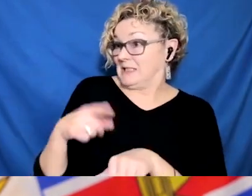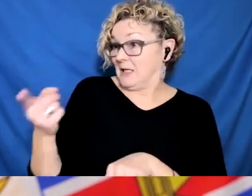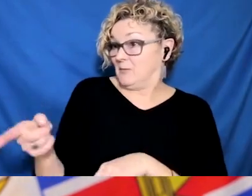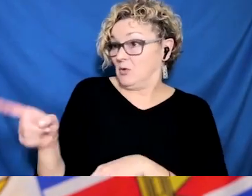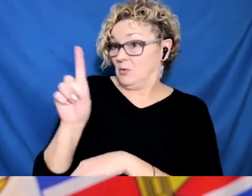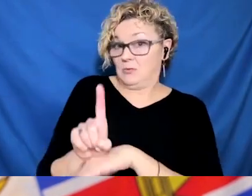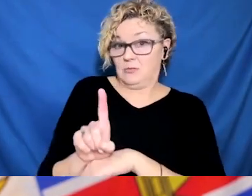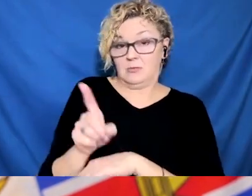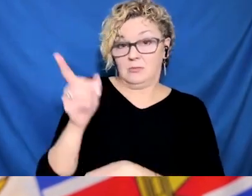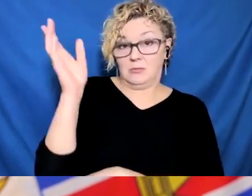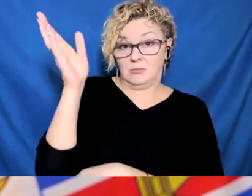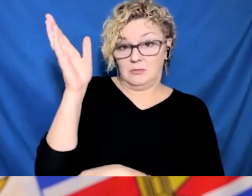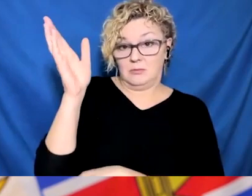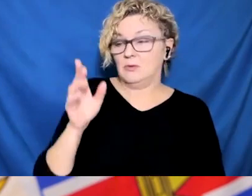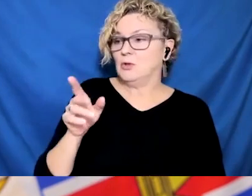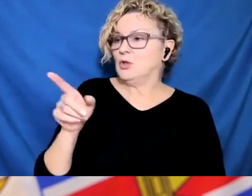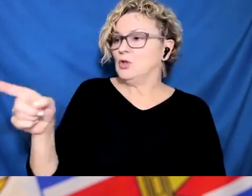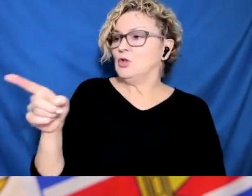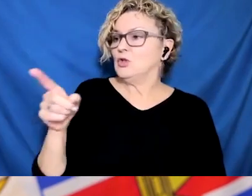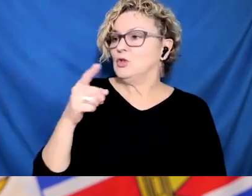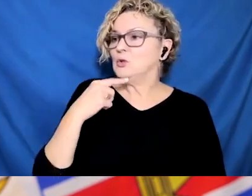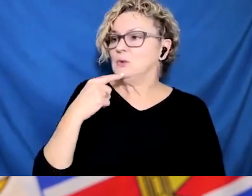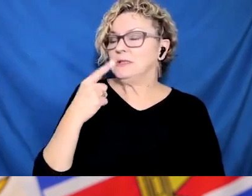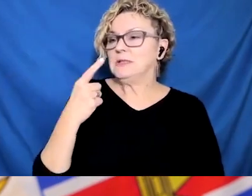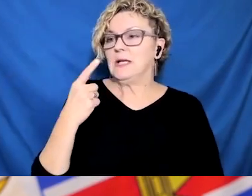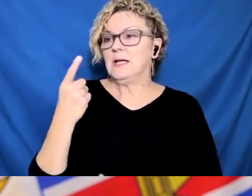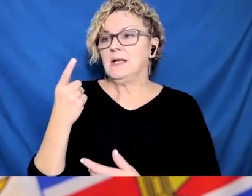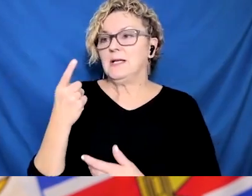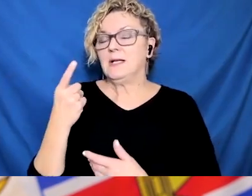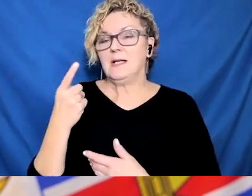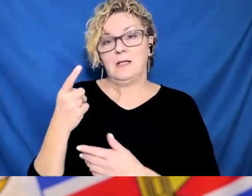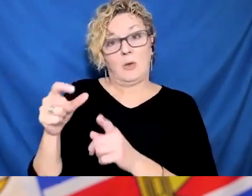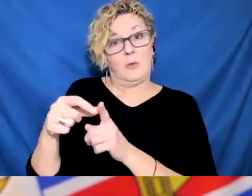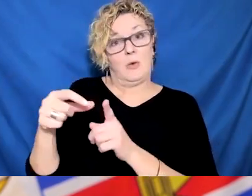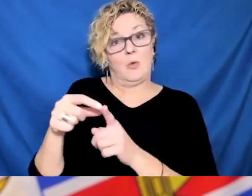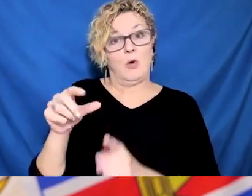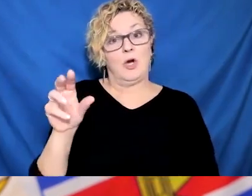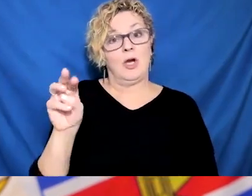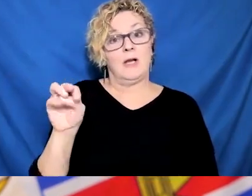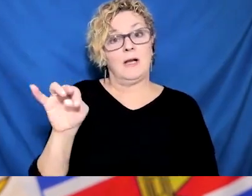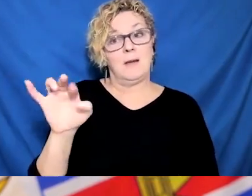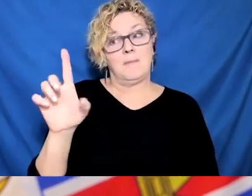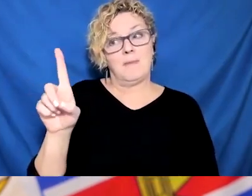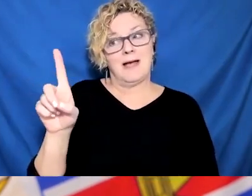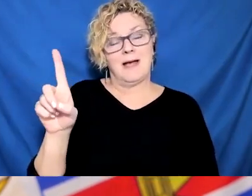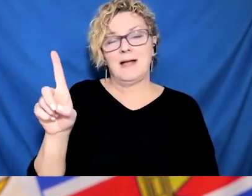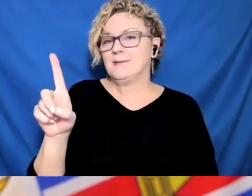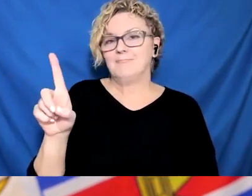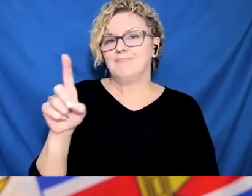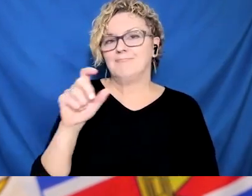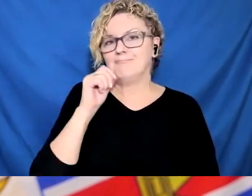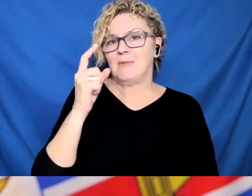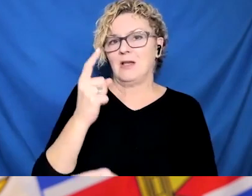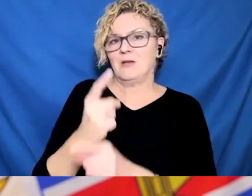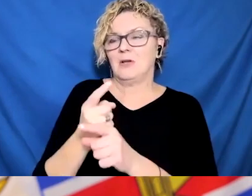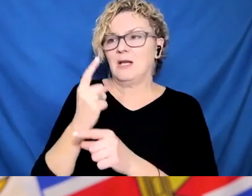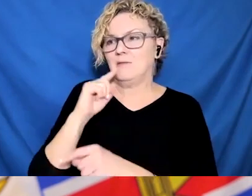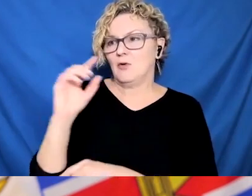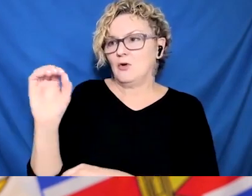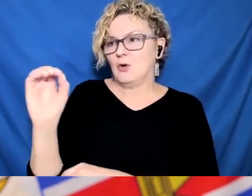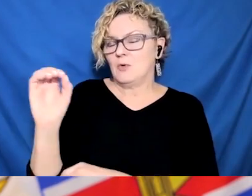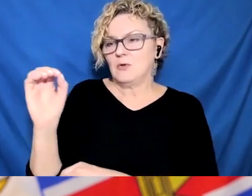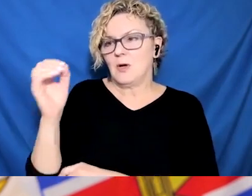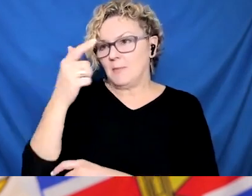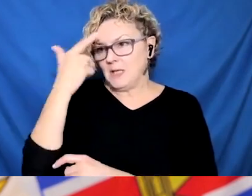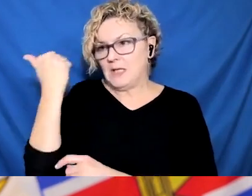if you've had your third dose, younger people, are not having severe enough illness to end up in hospital. But it is